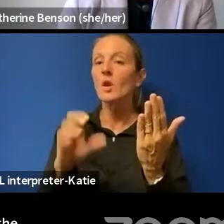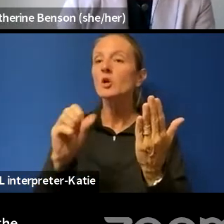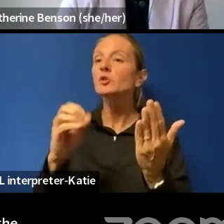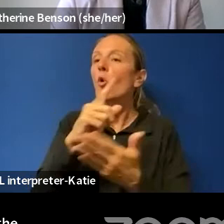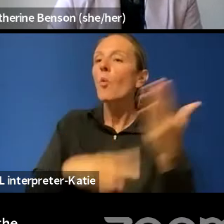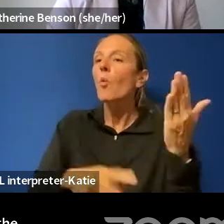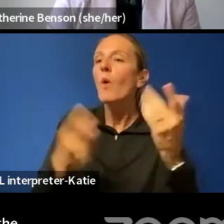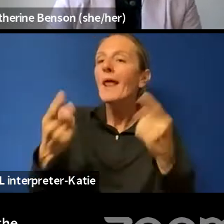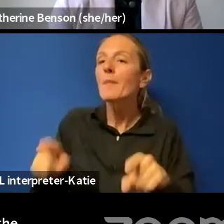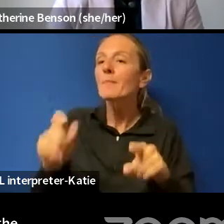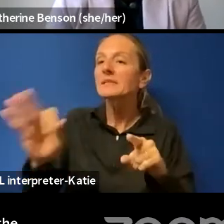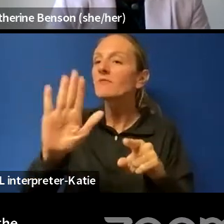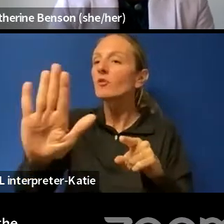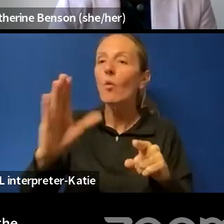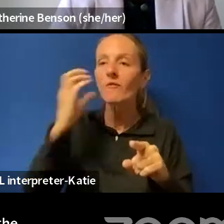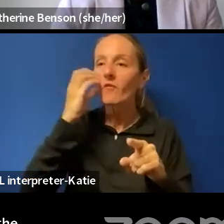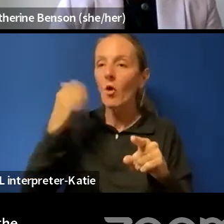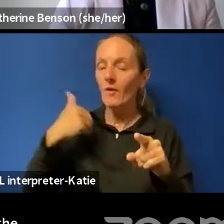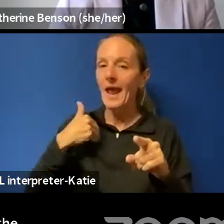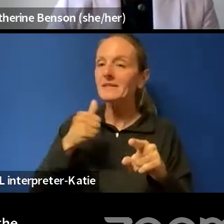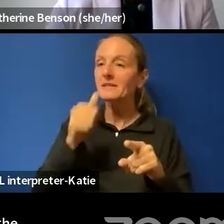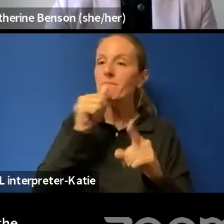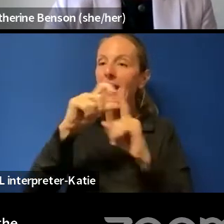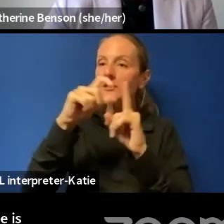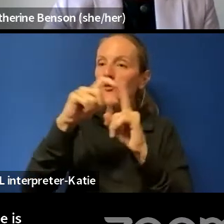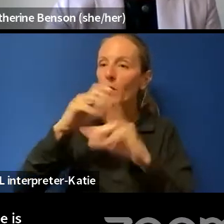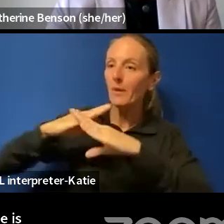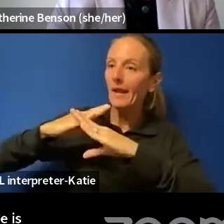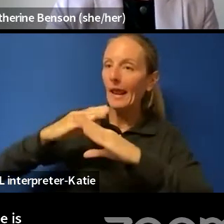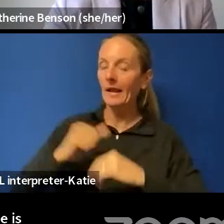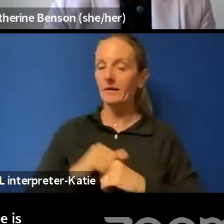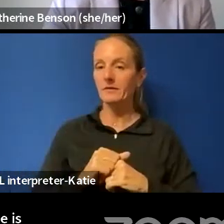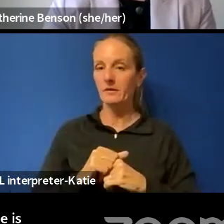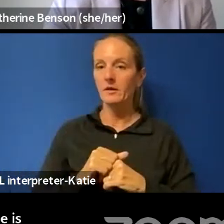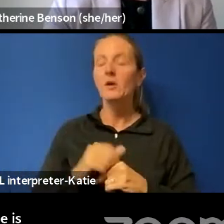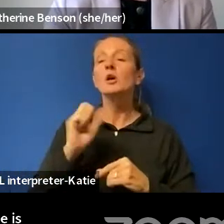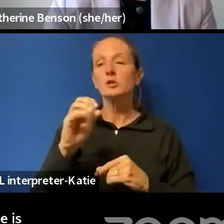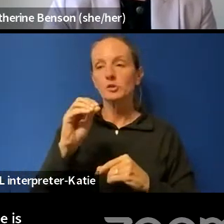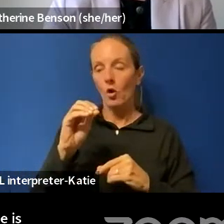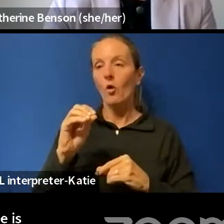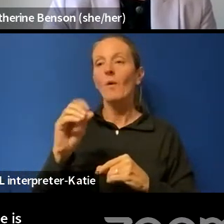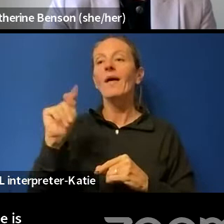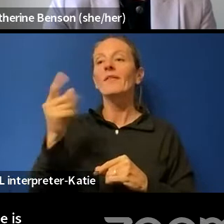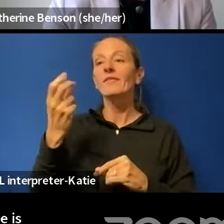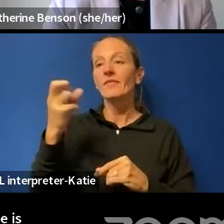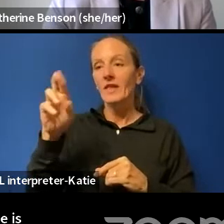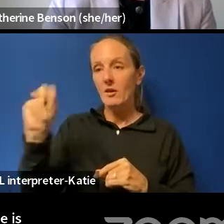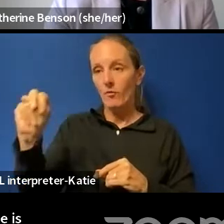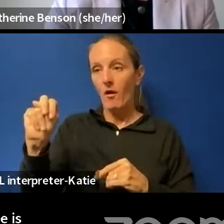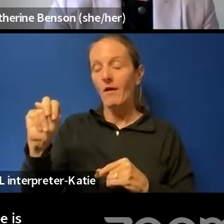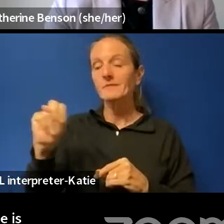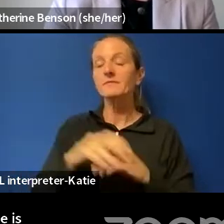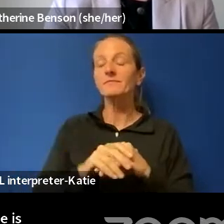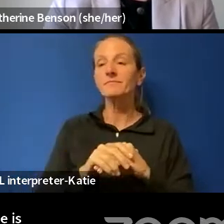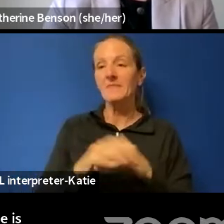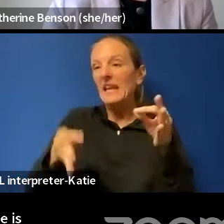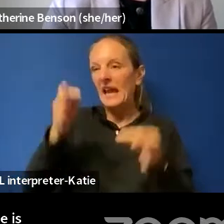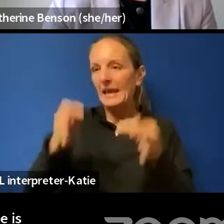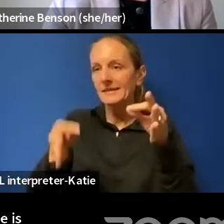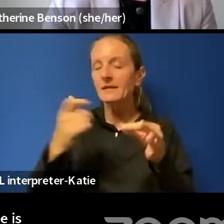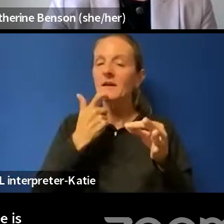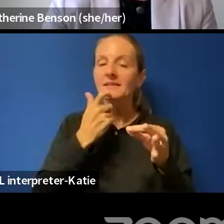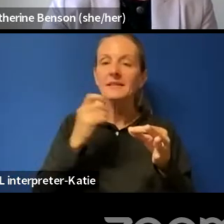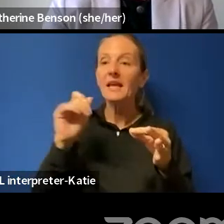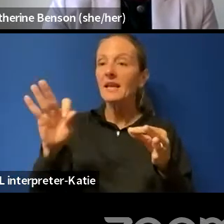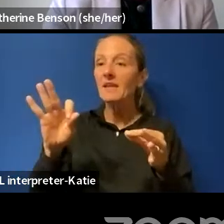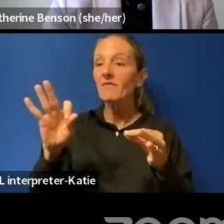password protected. The majority in Firon at the Supreme Court of Canada found that whether a phone is password protected or not, or locked